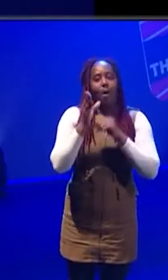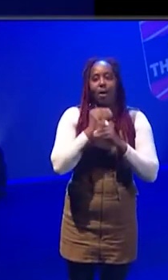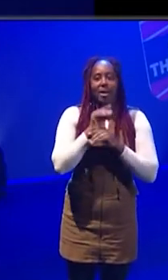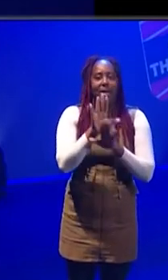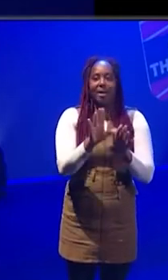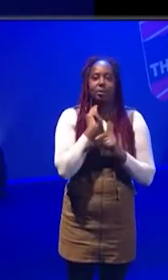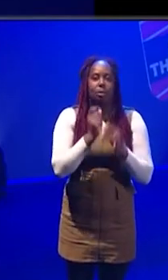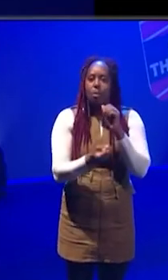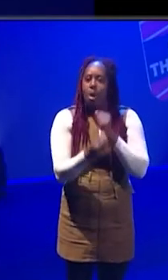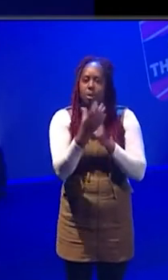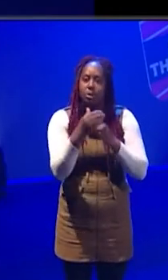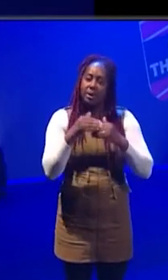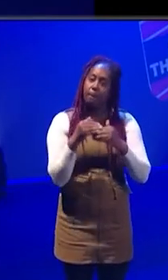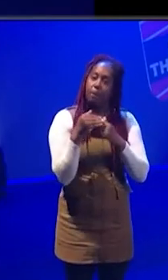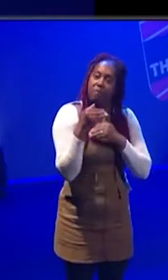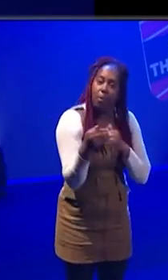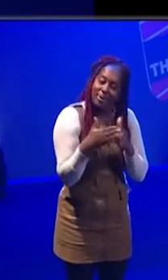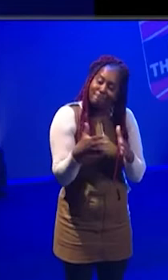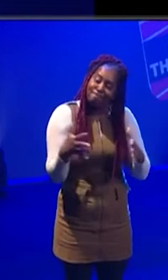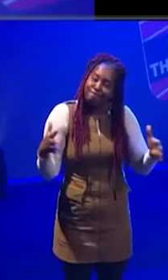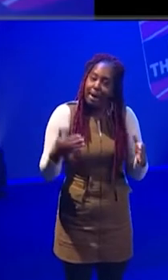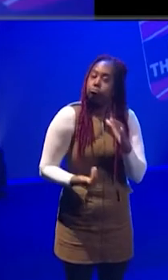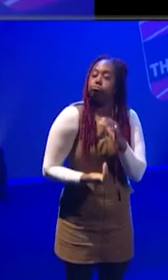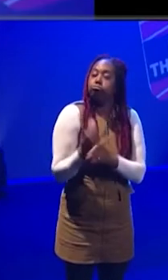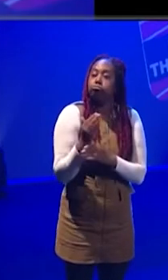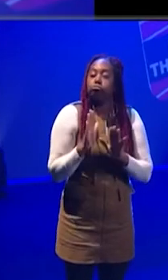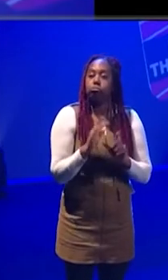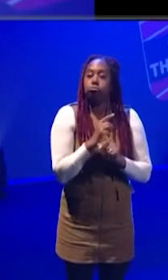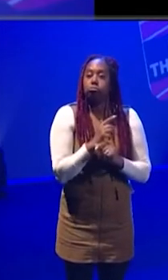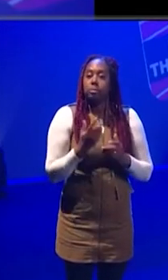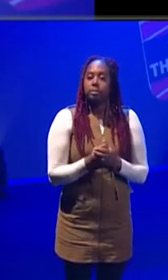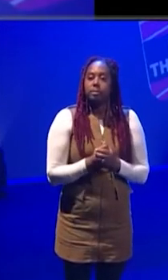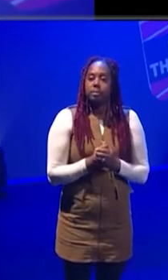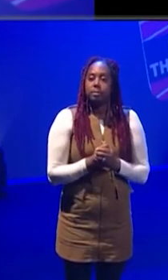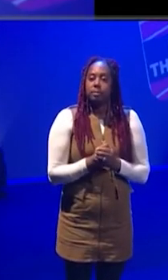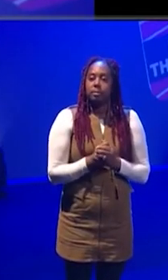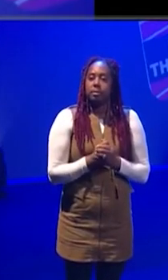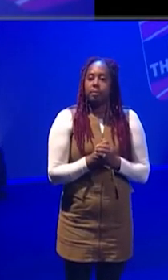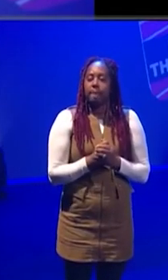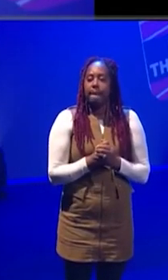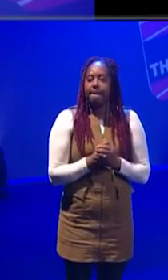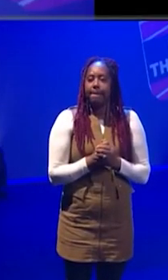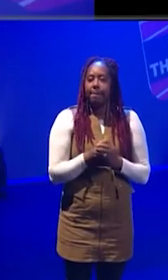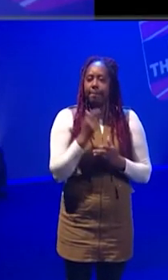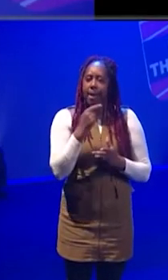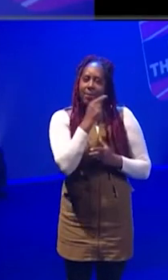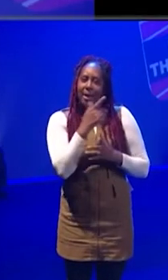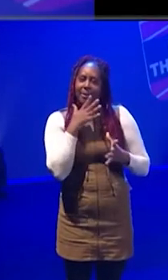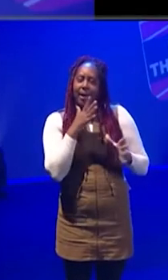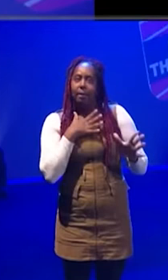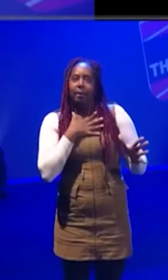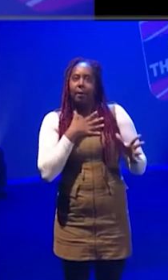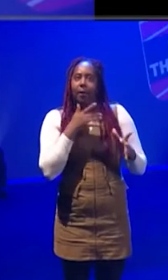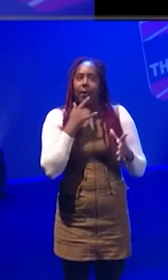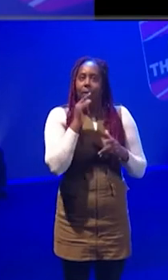opportunity to push forwards and expand and grow. So I think it was sort of a blessing in disguise to